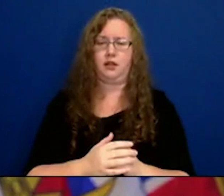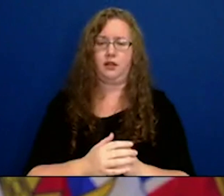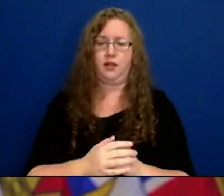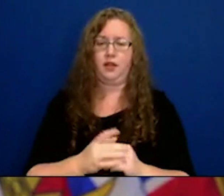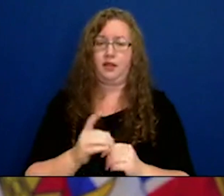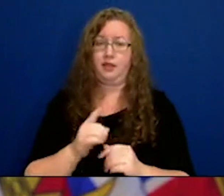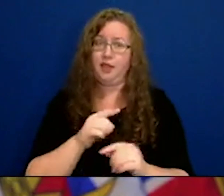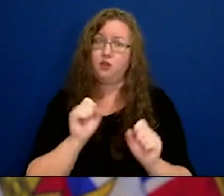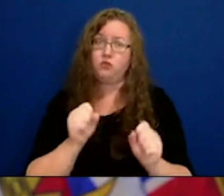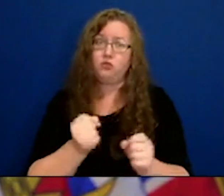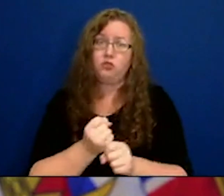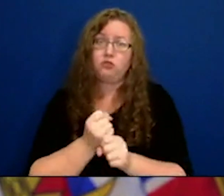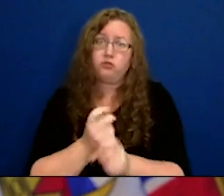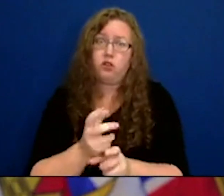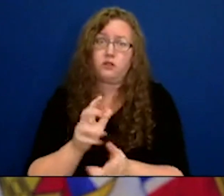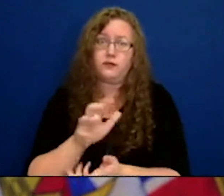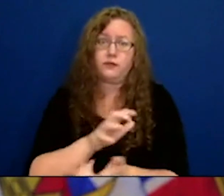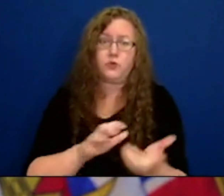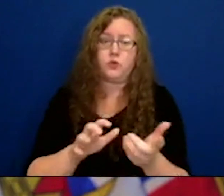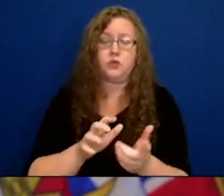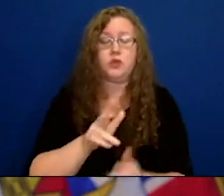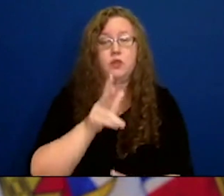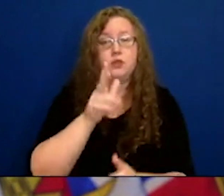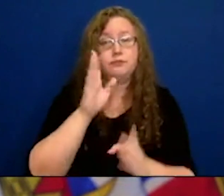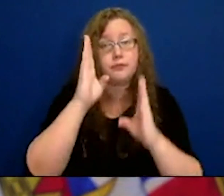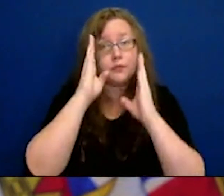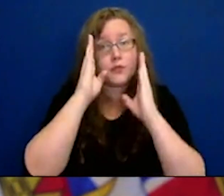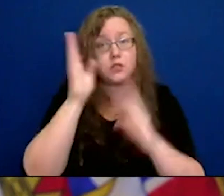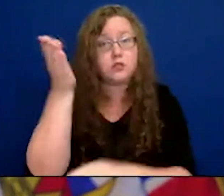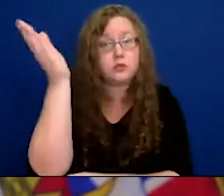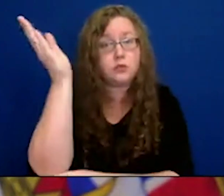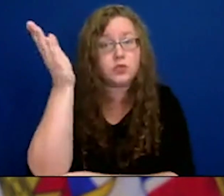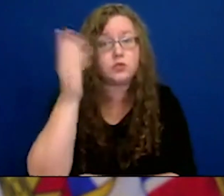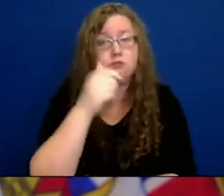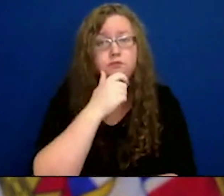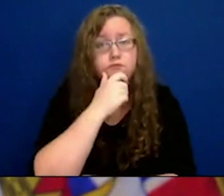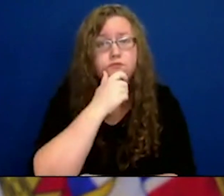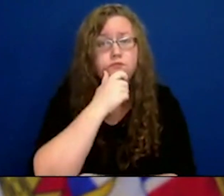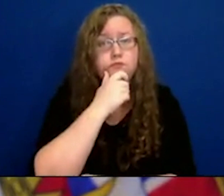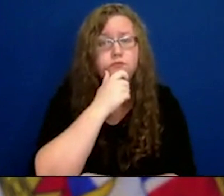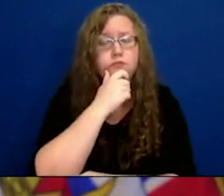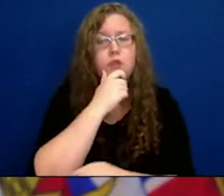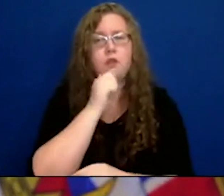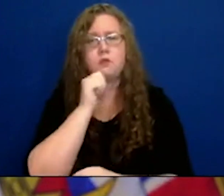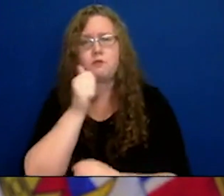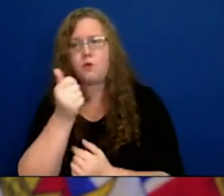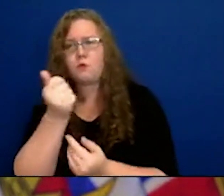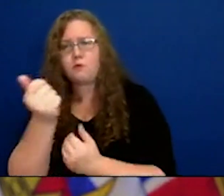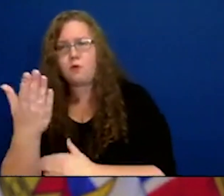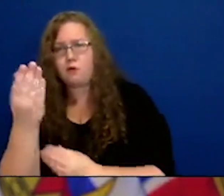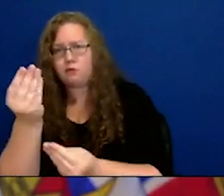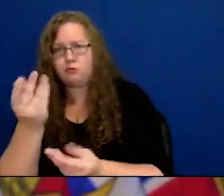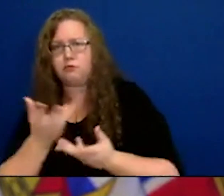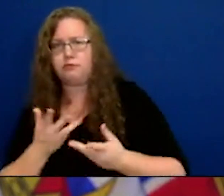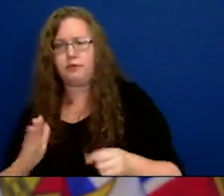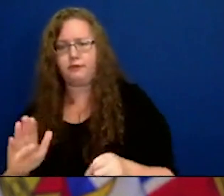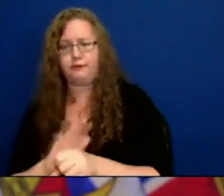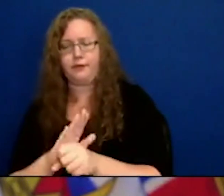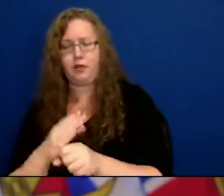confusion that causes with people as they hear something and then need to wait for specific details? Yeah, it